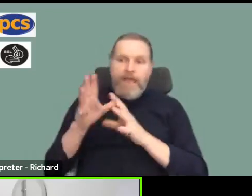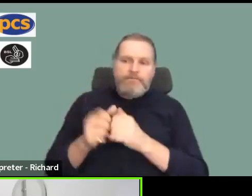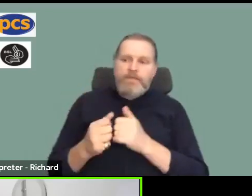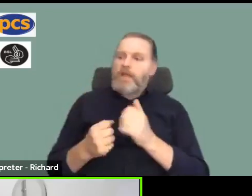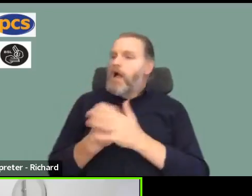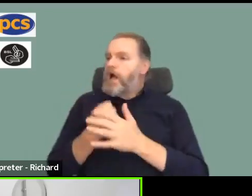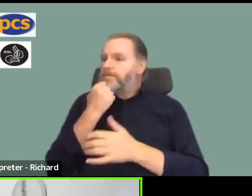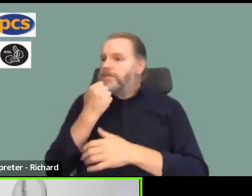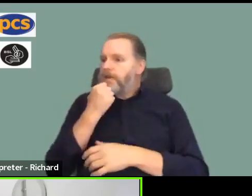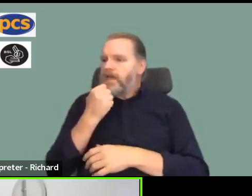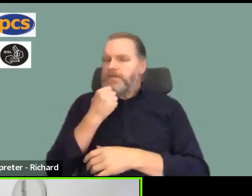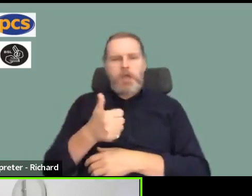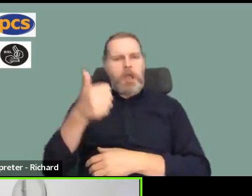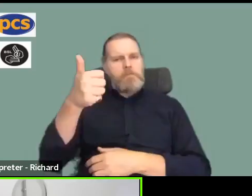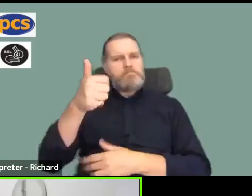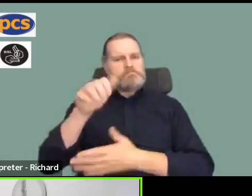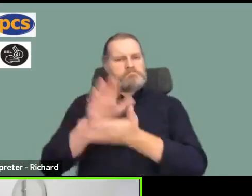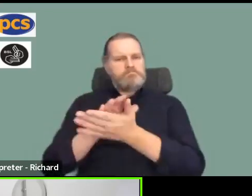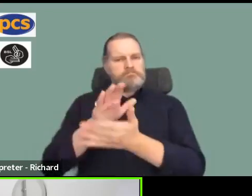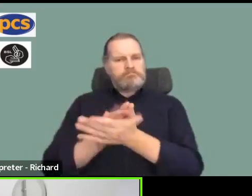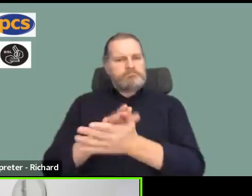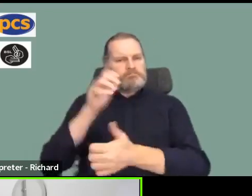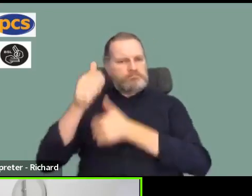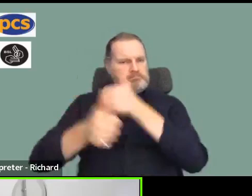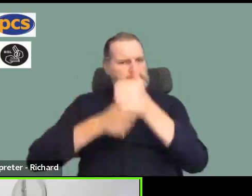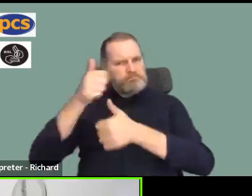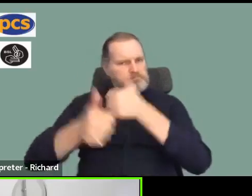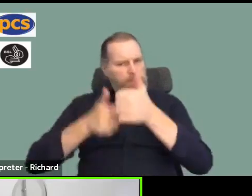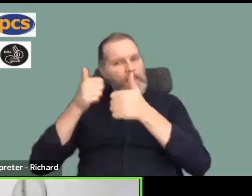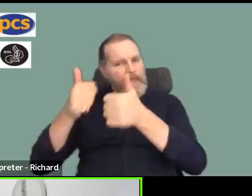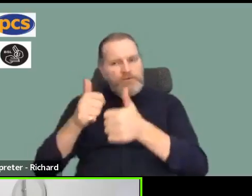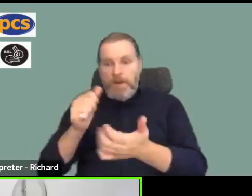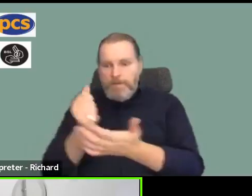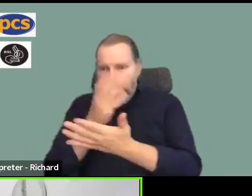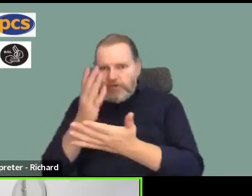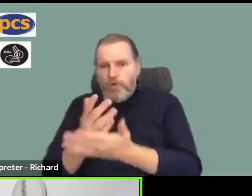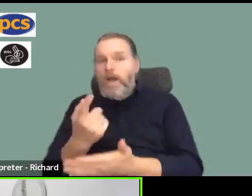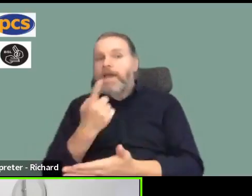done to you, Elizabeth, because, I mean, there's nothing more valuable than doing that at the moment.